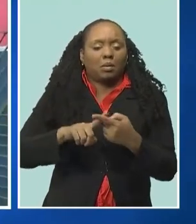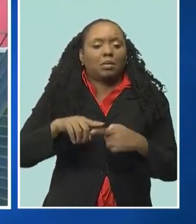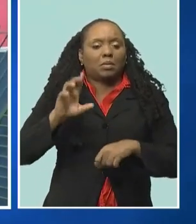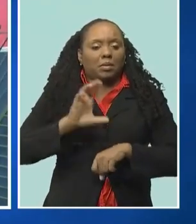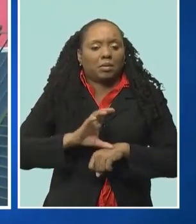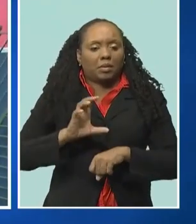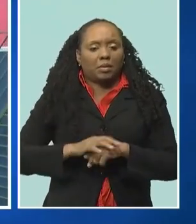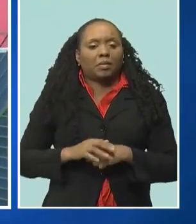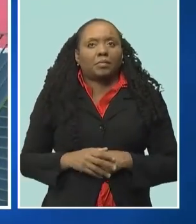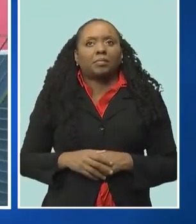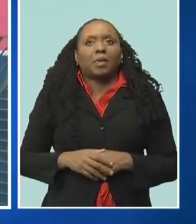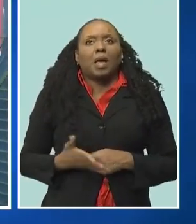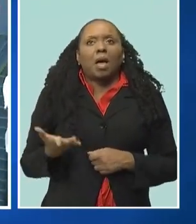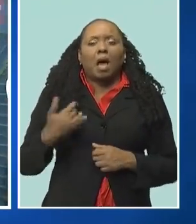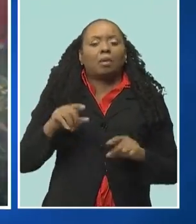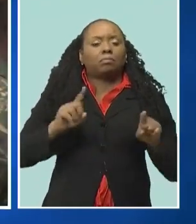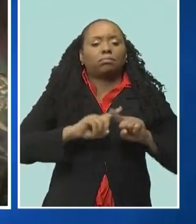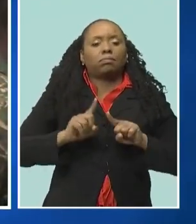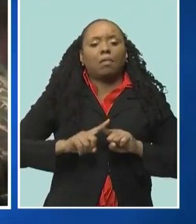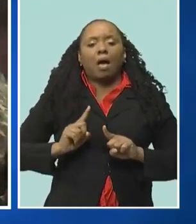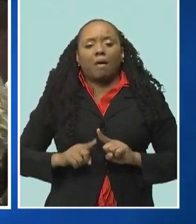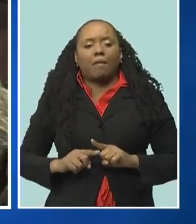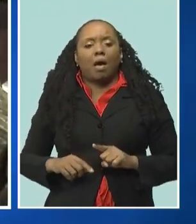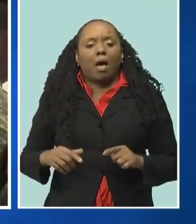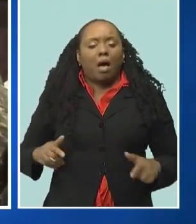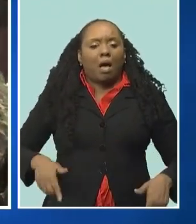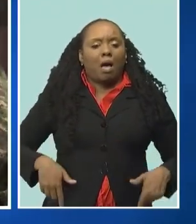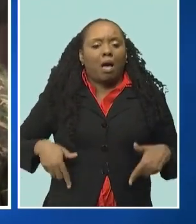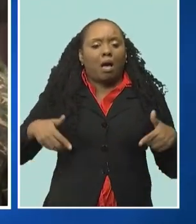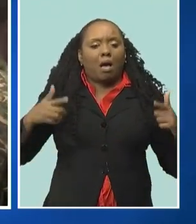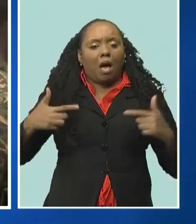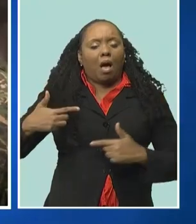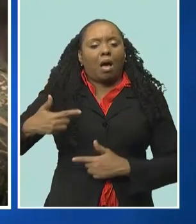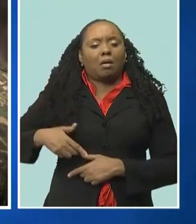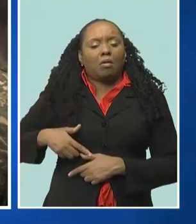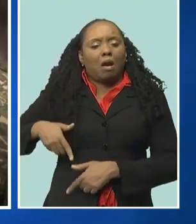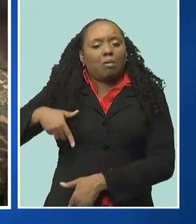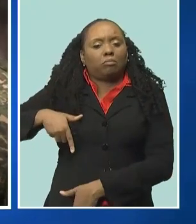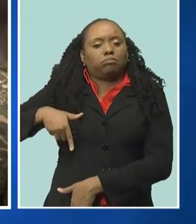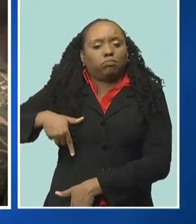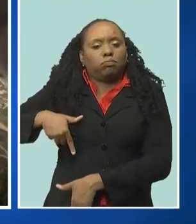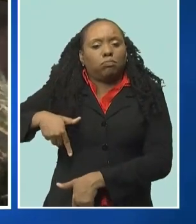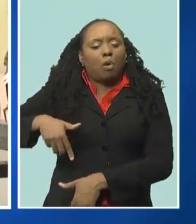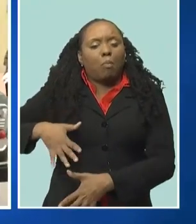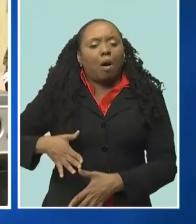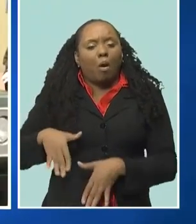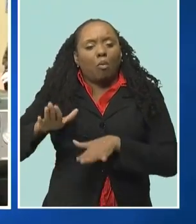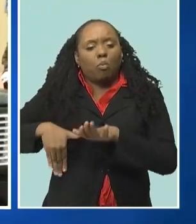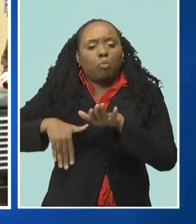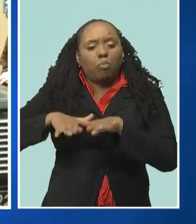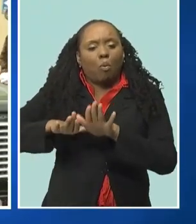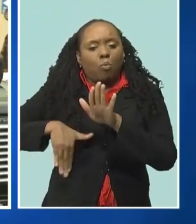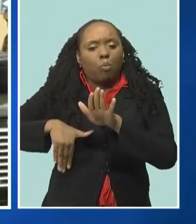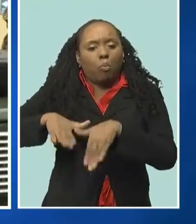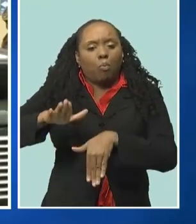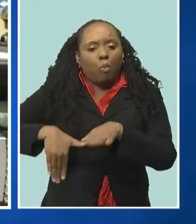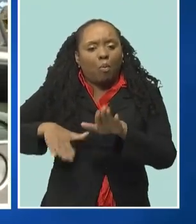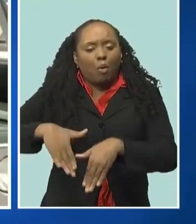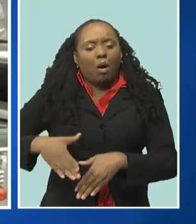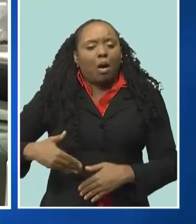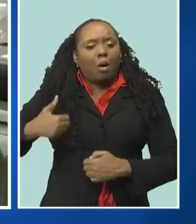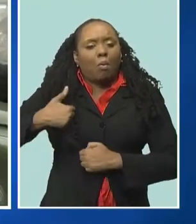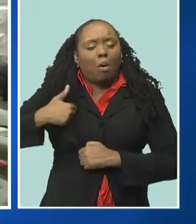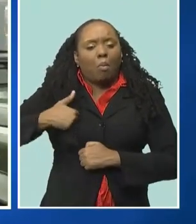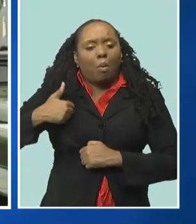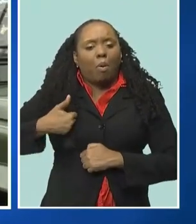held. It involved a gun carriage and troops from the Barbados Police Service and the Barbados Defence Force accompanied by a marching band. Those